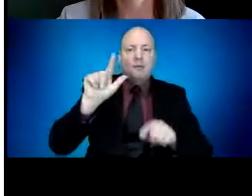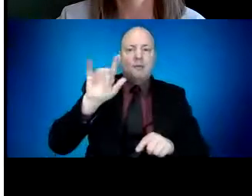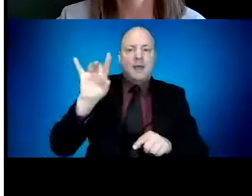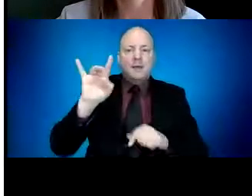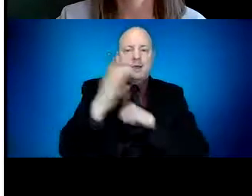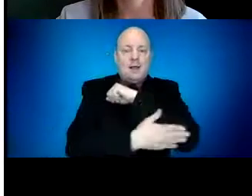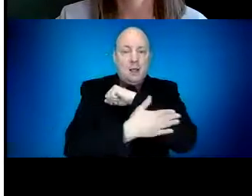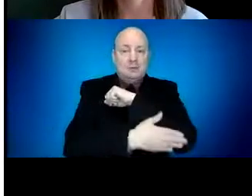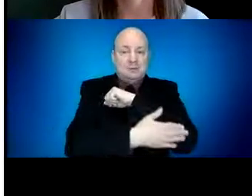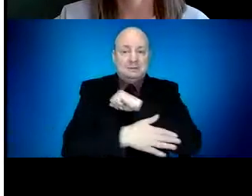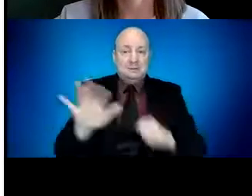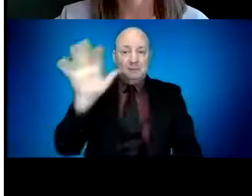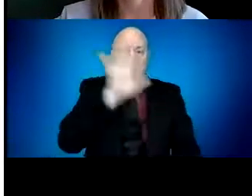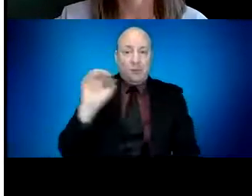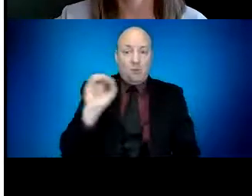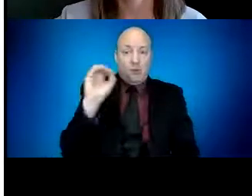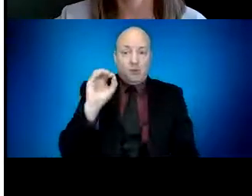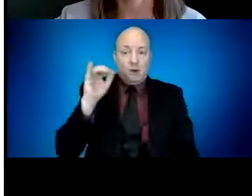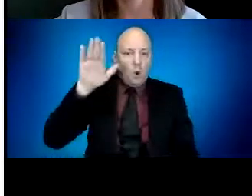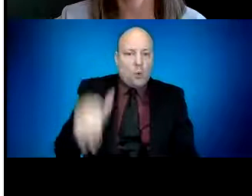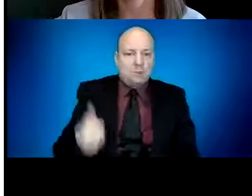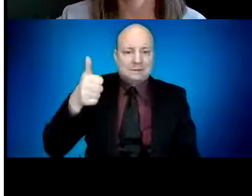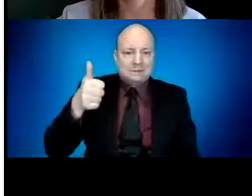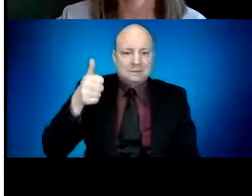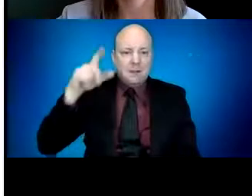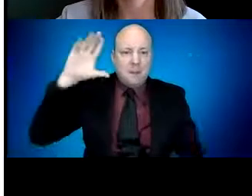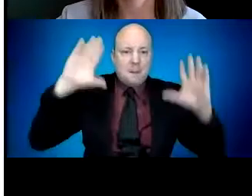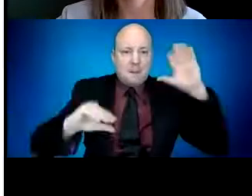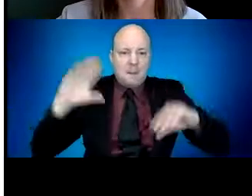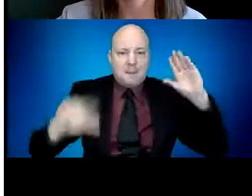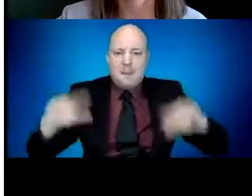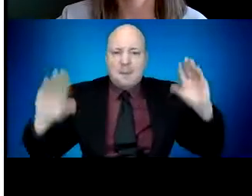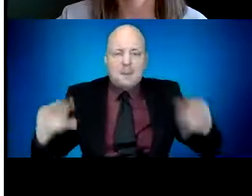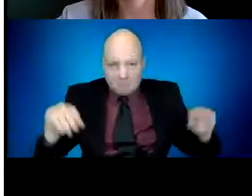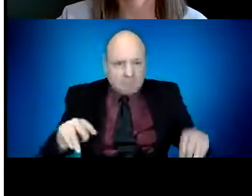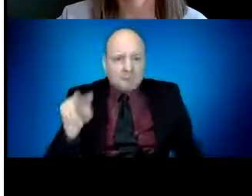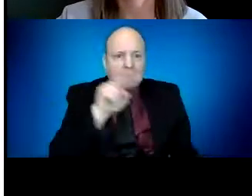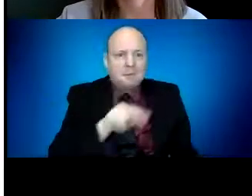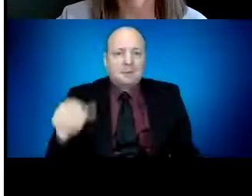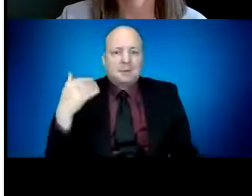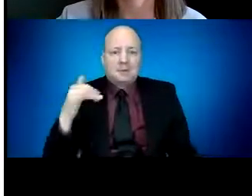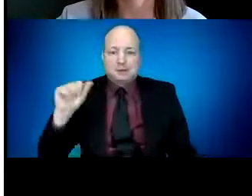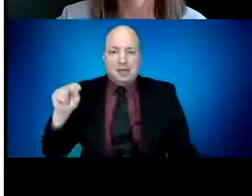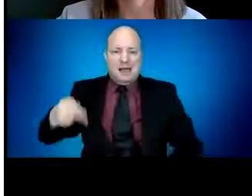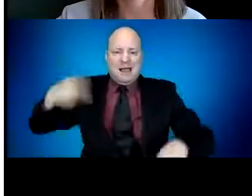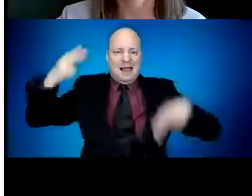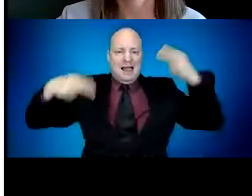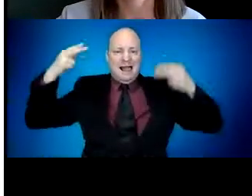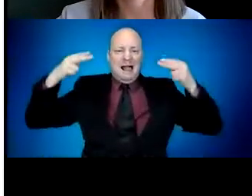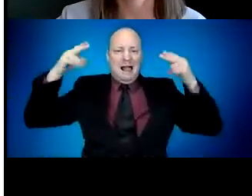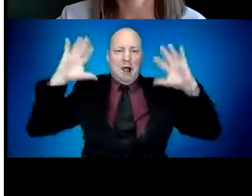and the resulting guidance has opened more opportunities for all of us. But that opportunity carries continued risk.